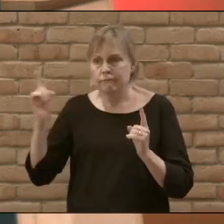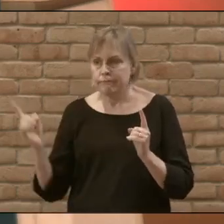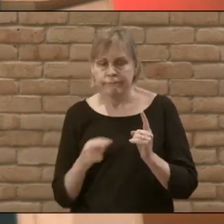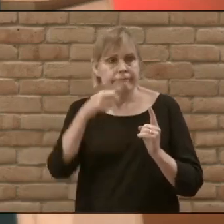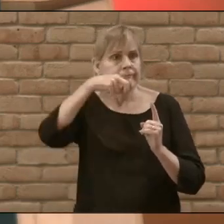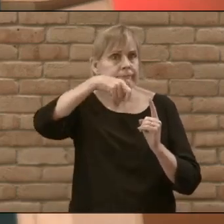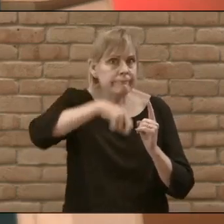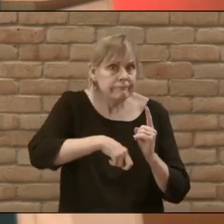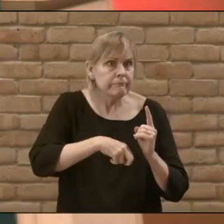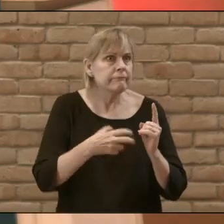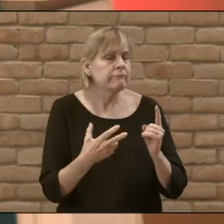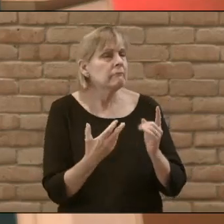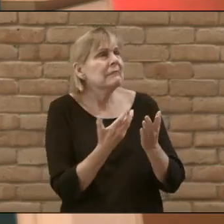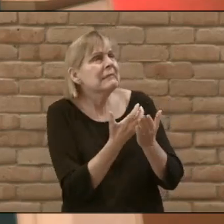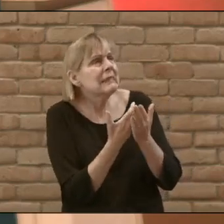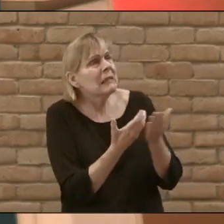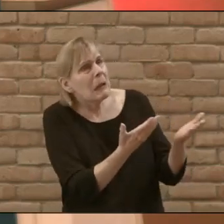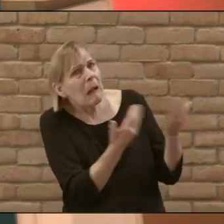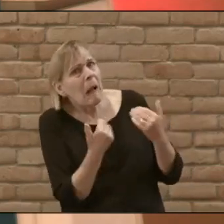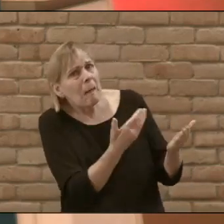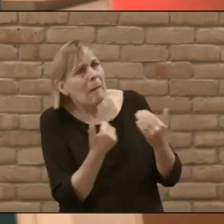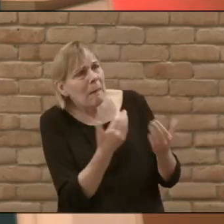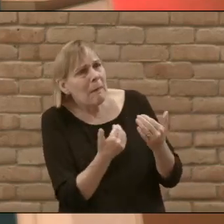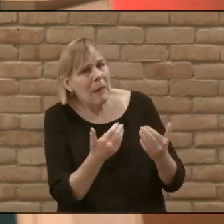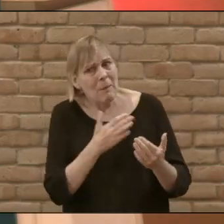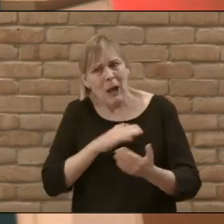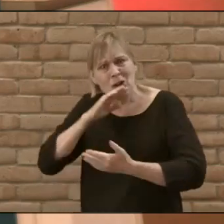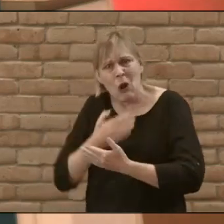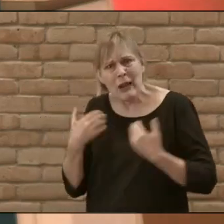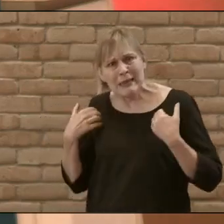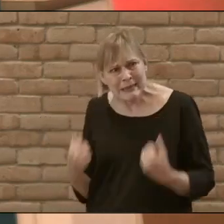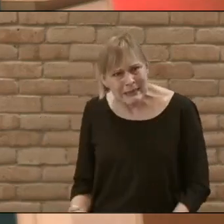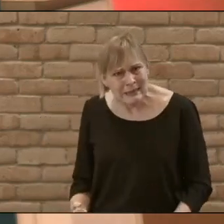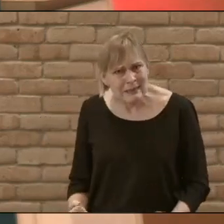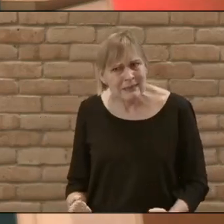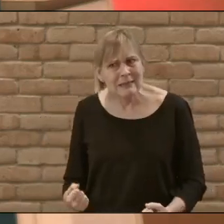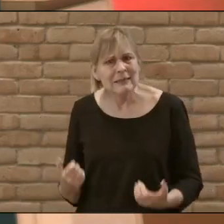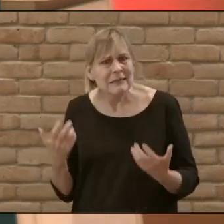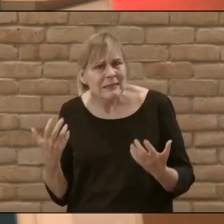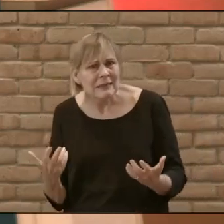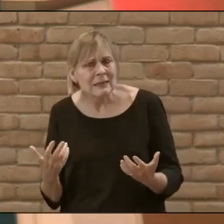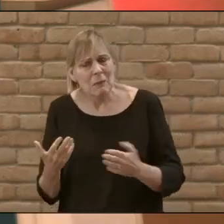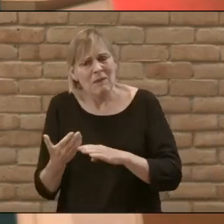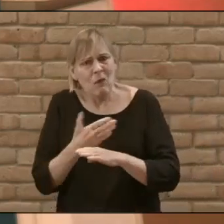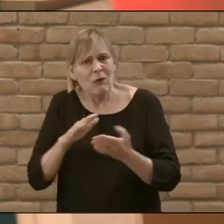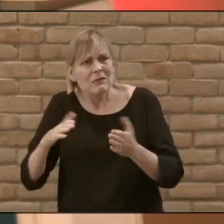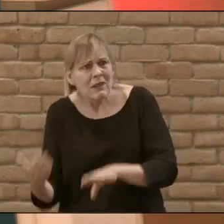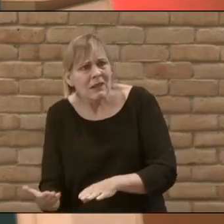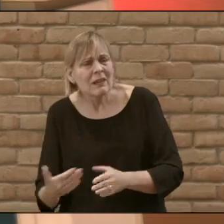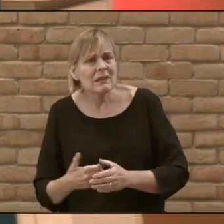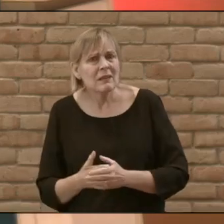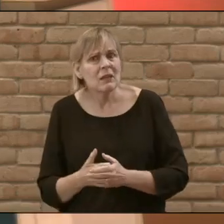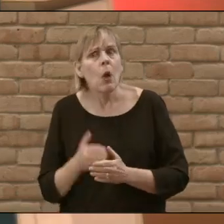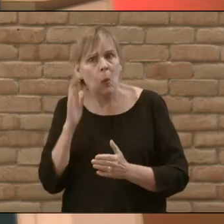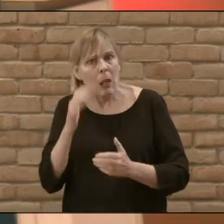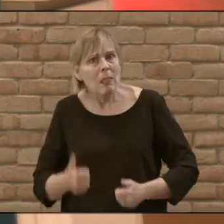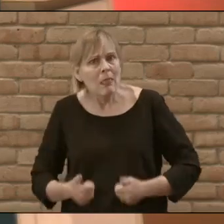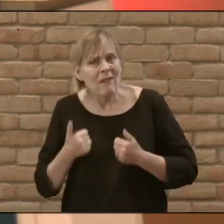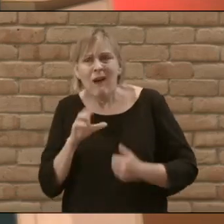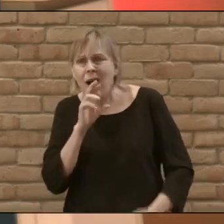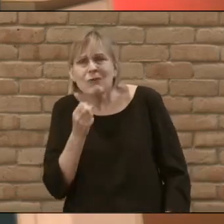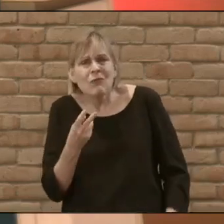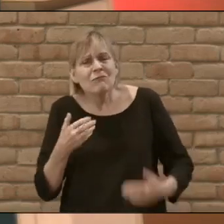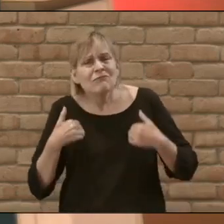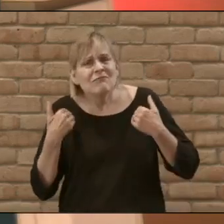down at his feet, and pleads with him, come and heal her. Make her well before she dies. So that she can live. She's only